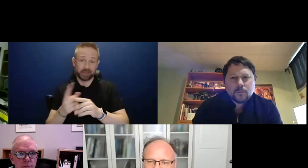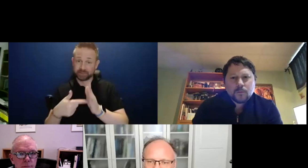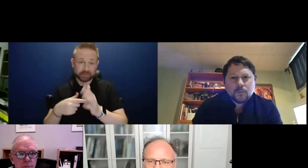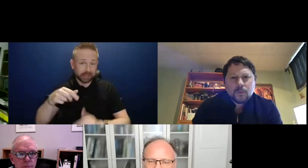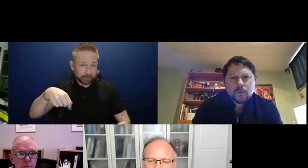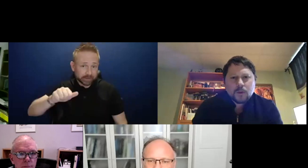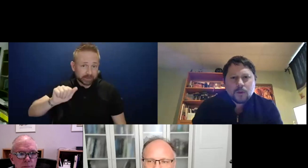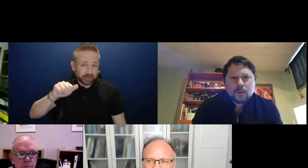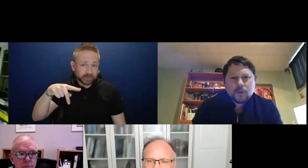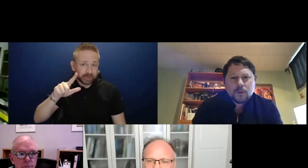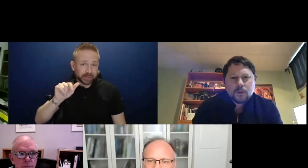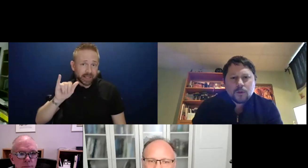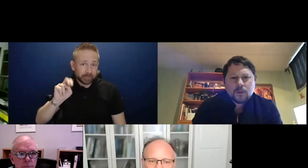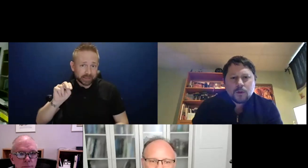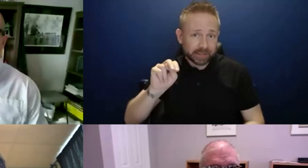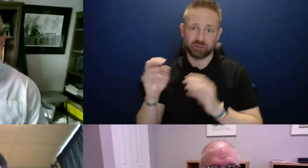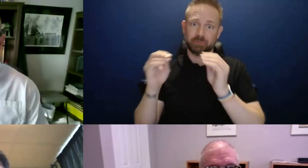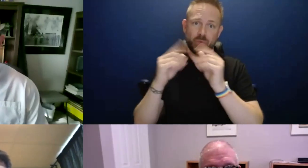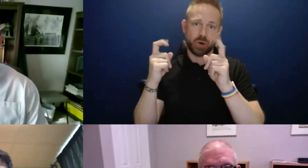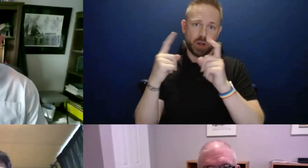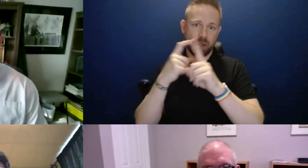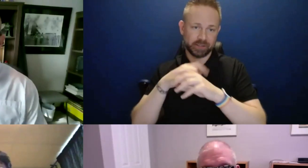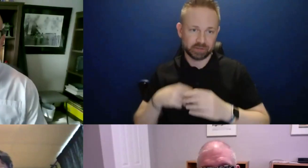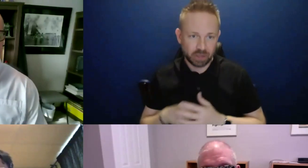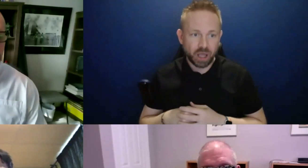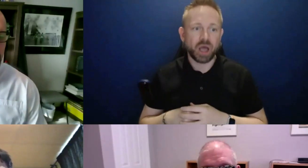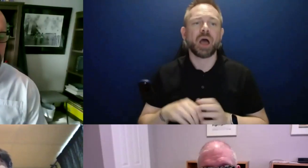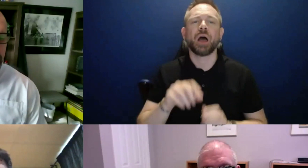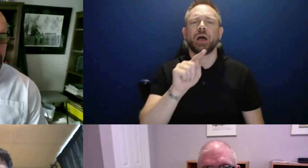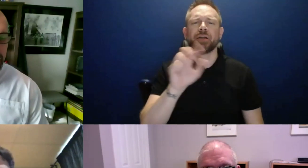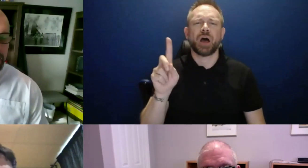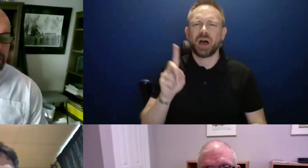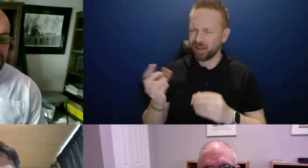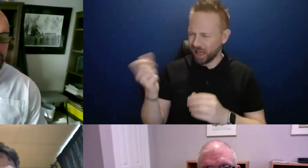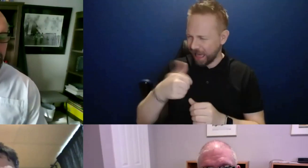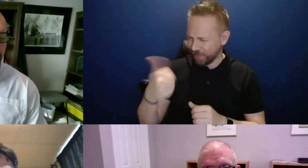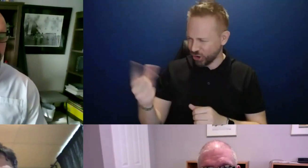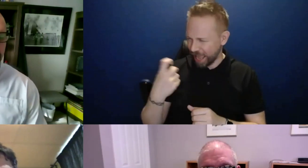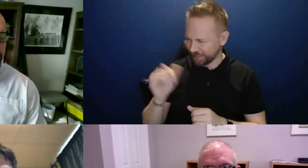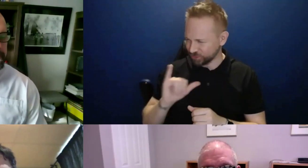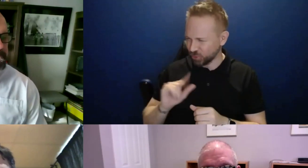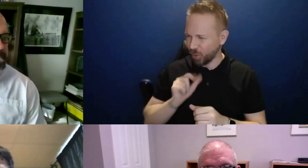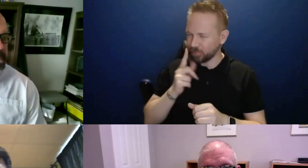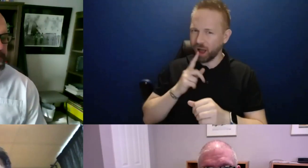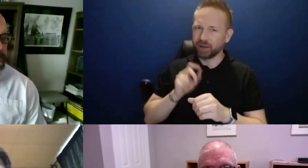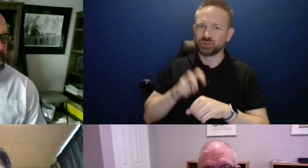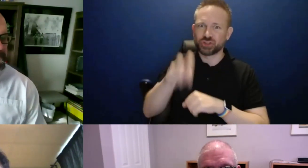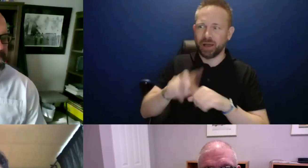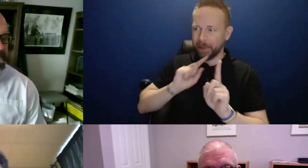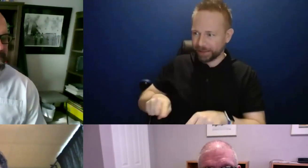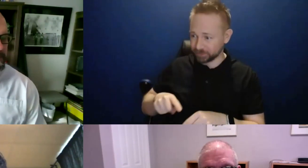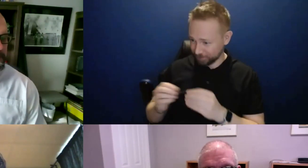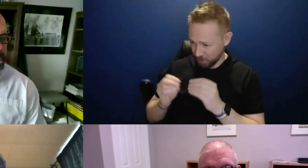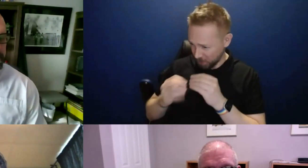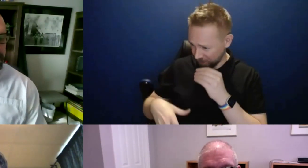Thanks. Dan, was there more to that question? I feel like I might've cut you off. Yeah, it's okay. Maybe just slightly. Um, just okay. Once I'm just